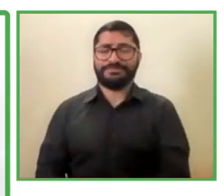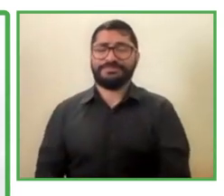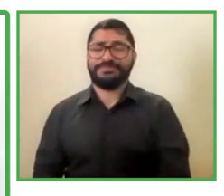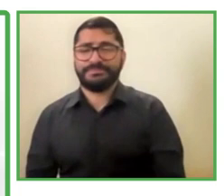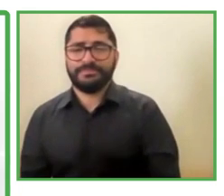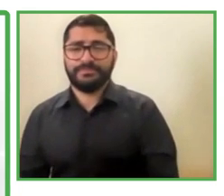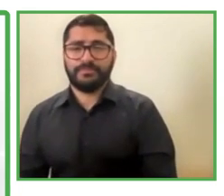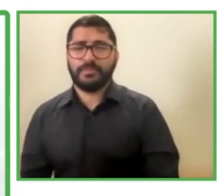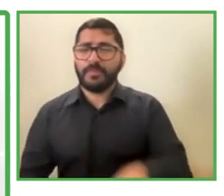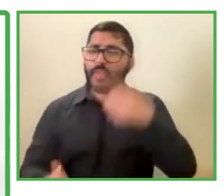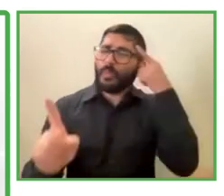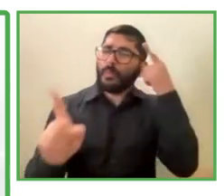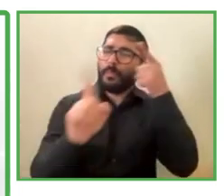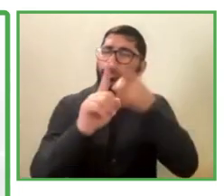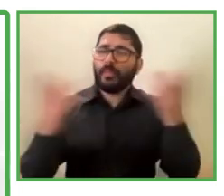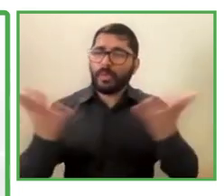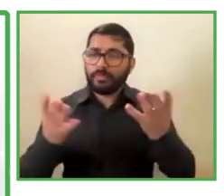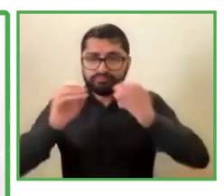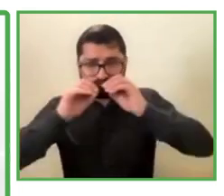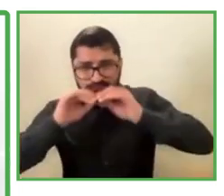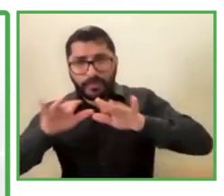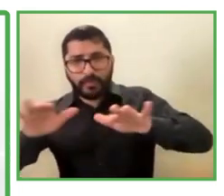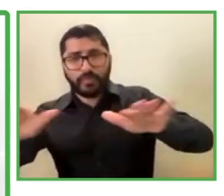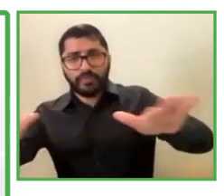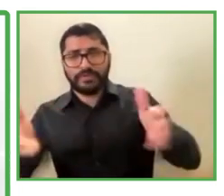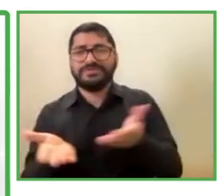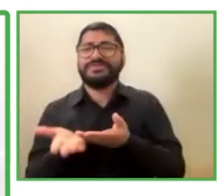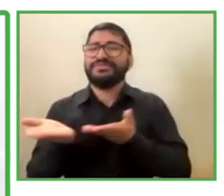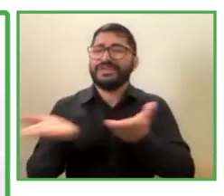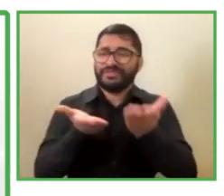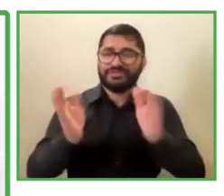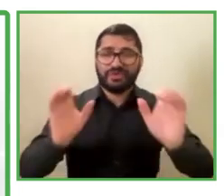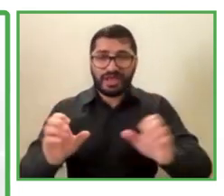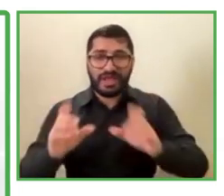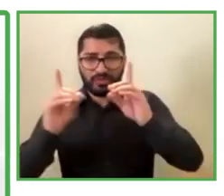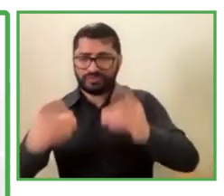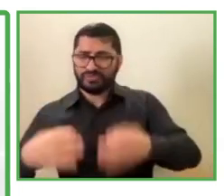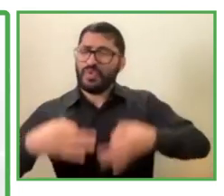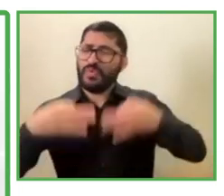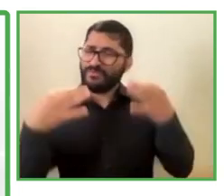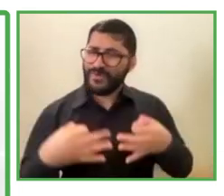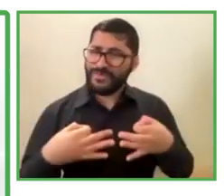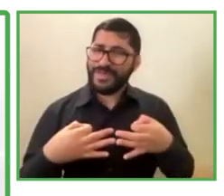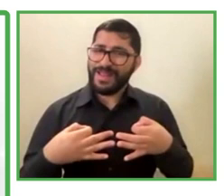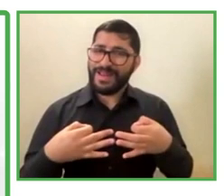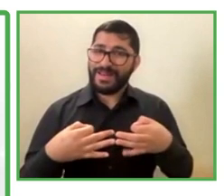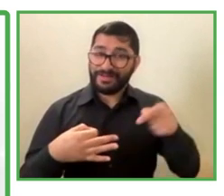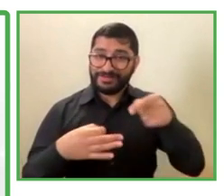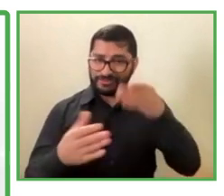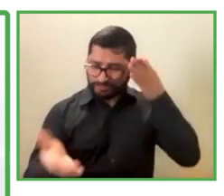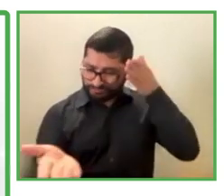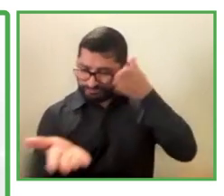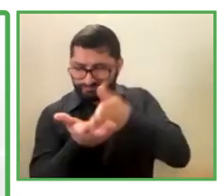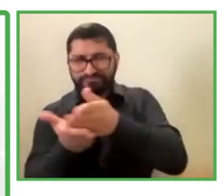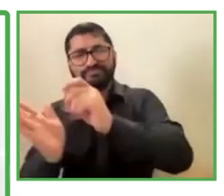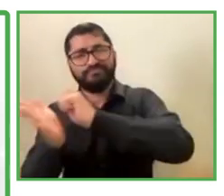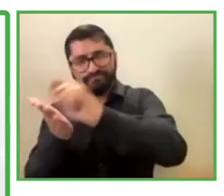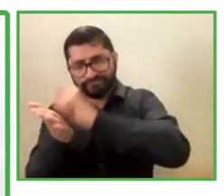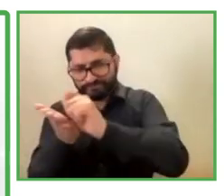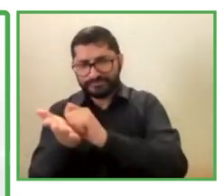were to spread the formal education services from literacy